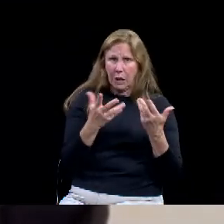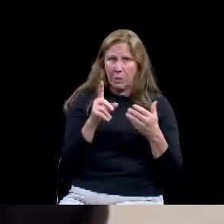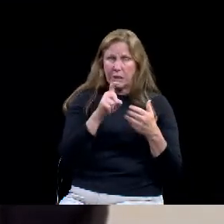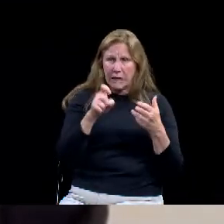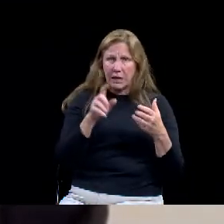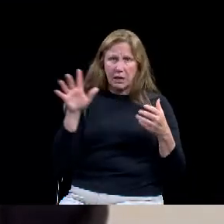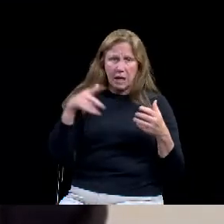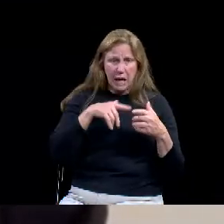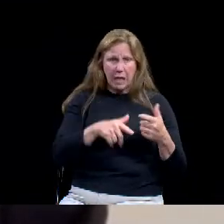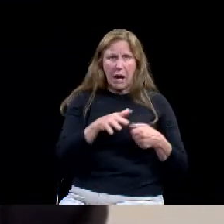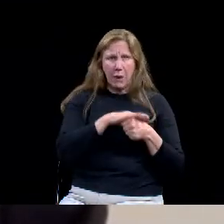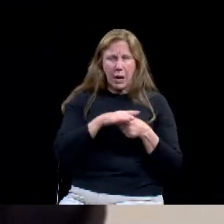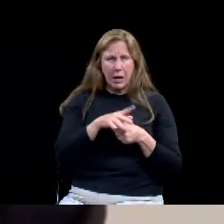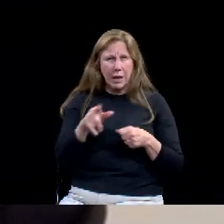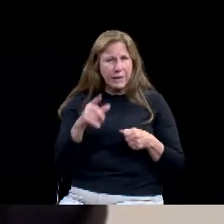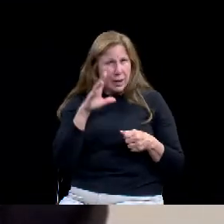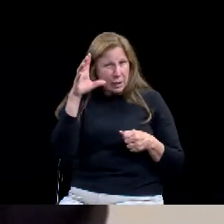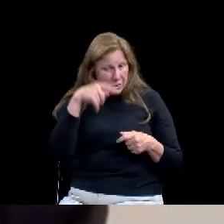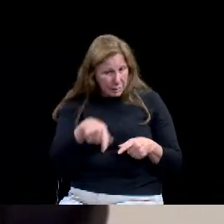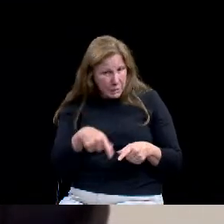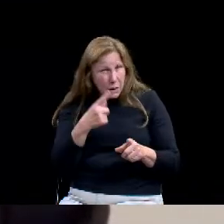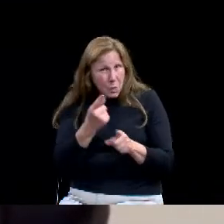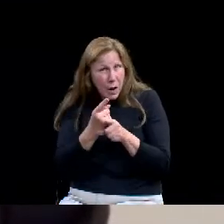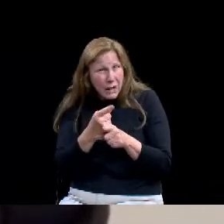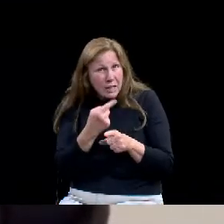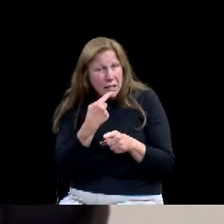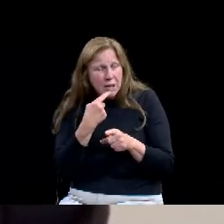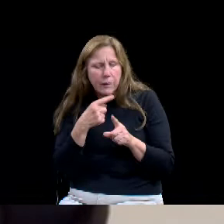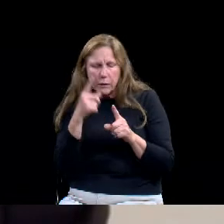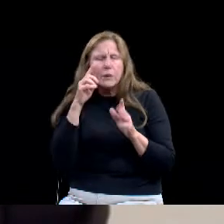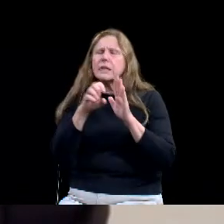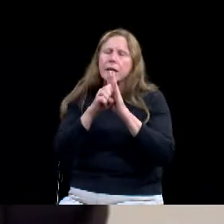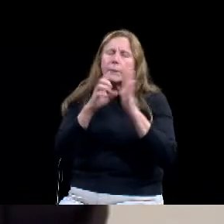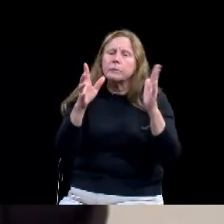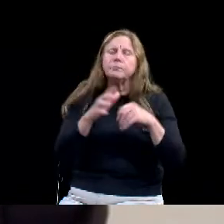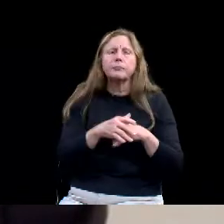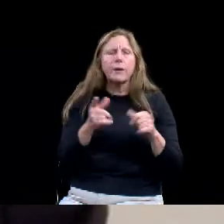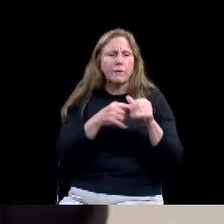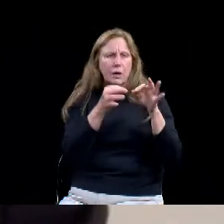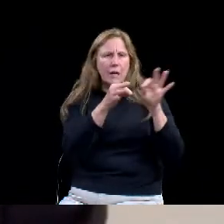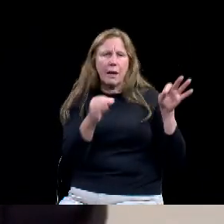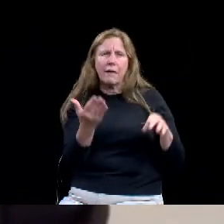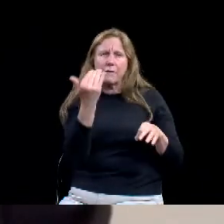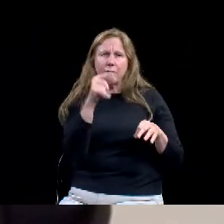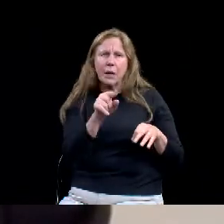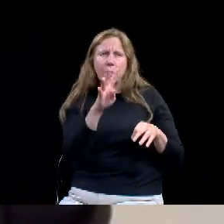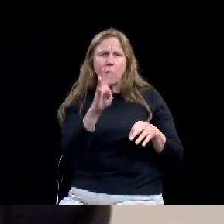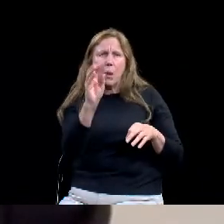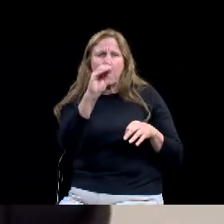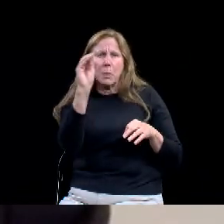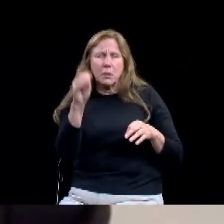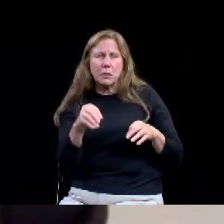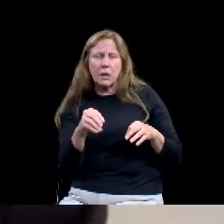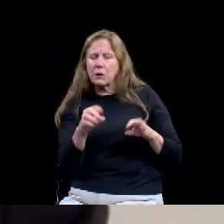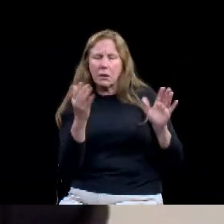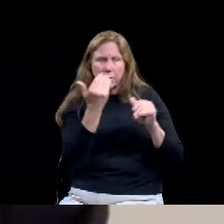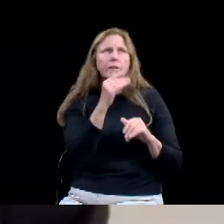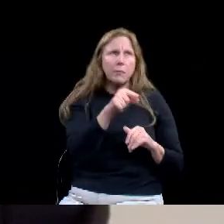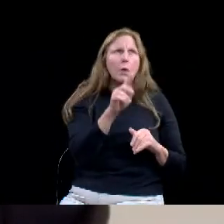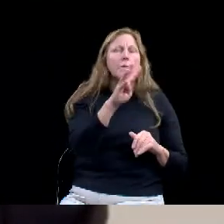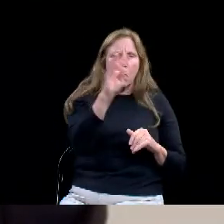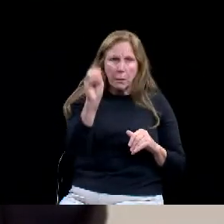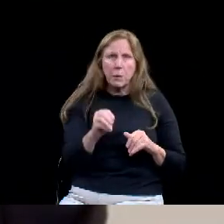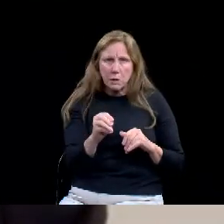percent of the vaccinations that have been given out of the McLennan County hub are of Hispanic descent.